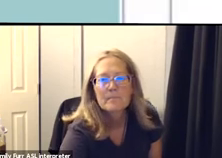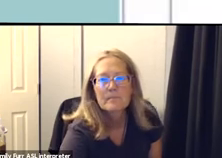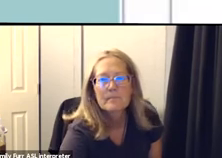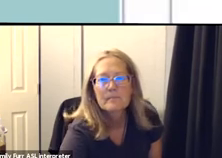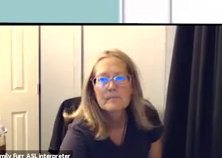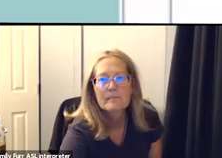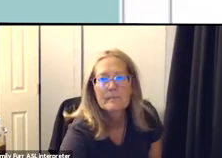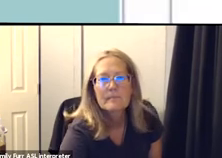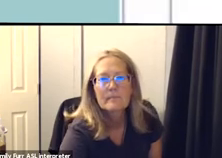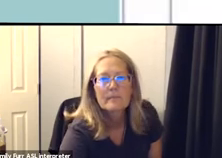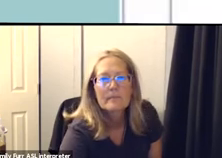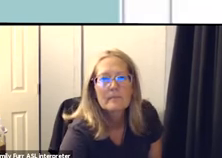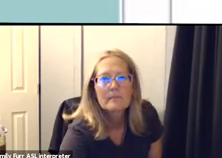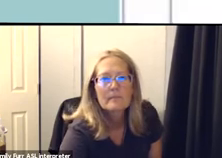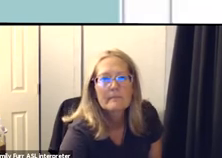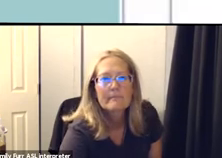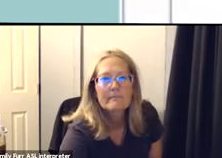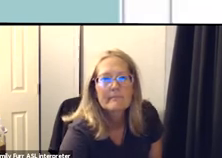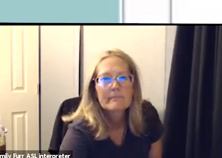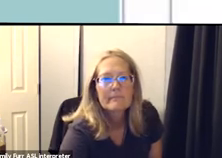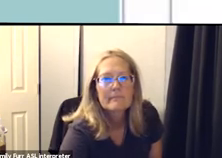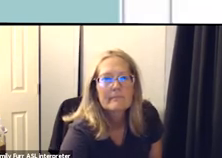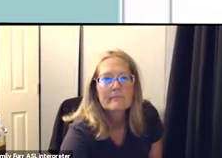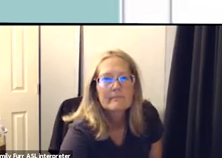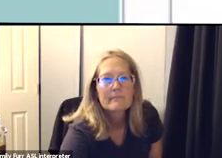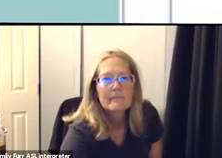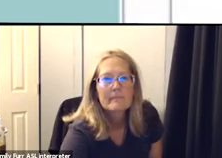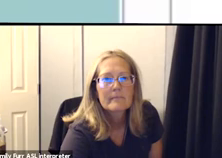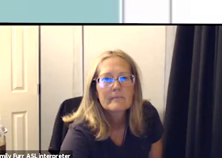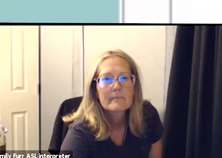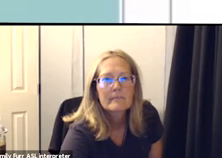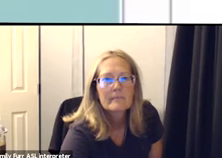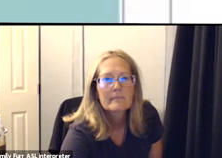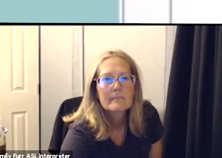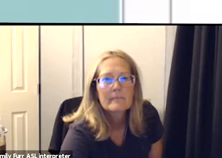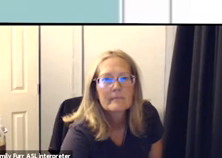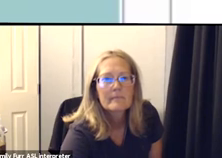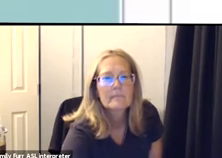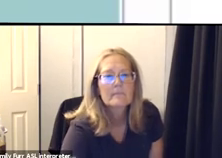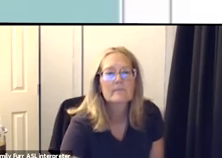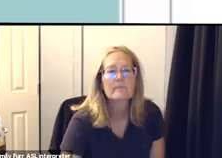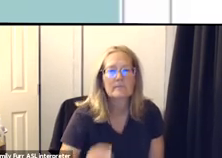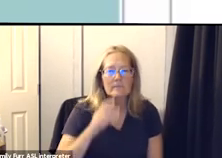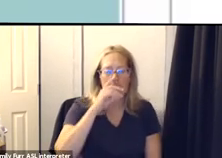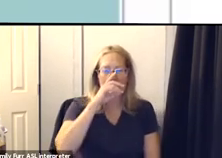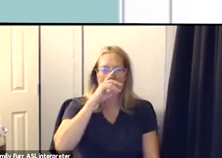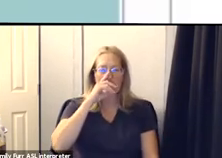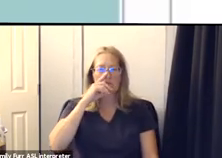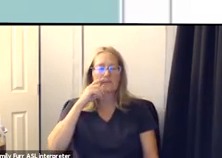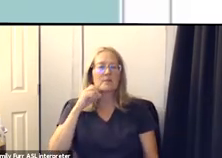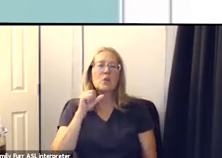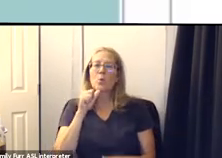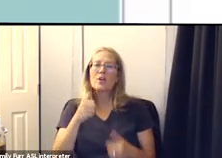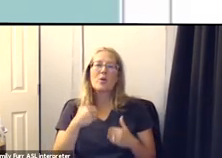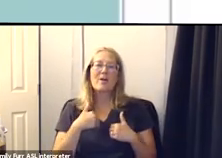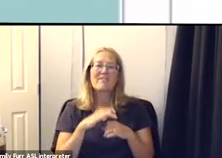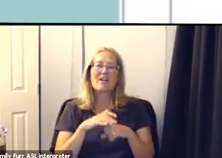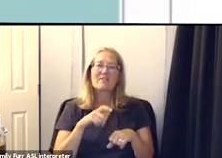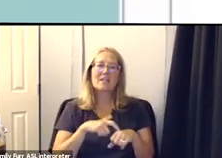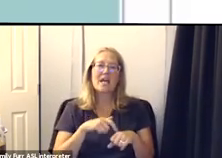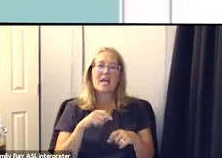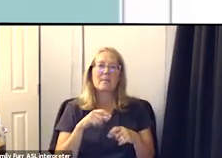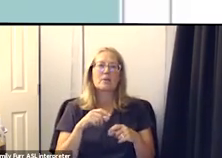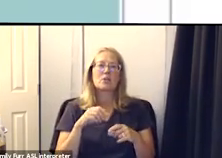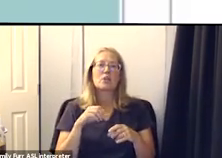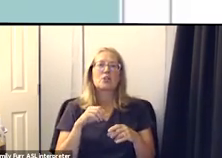so um we clearly don't have time in this meeting for me to go through the entire document uh by line and none of us would want